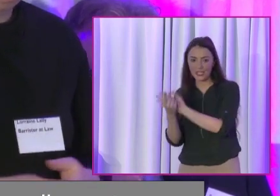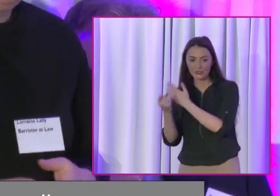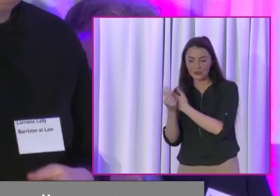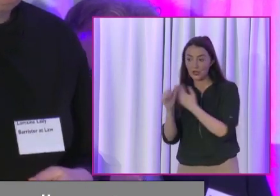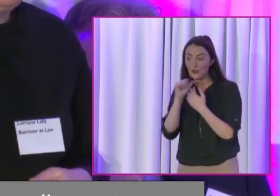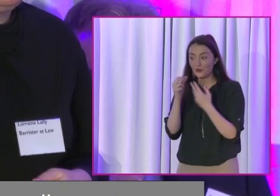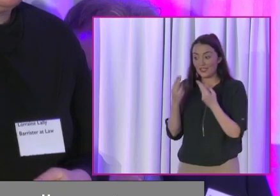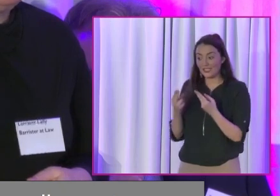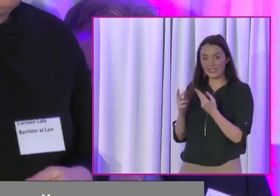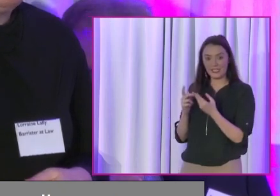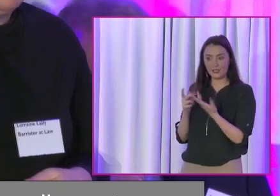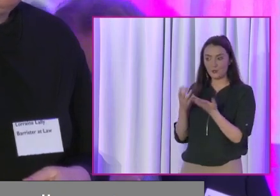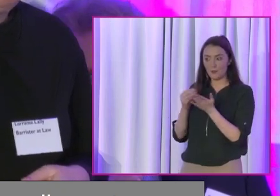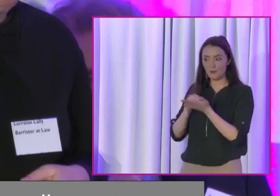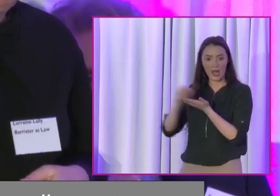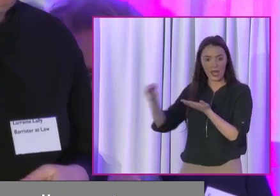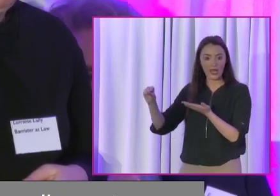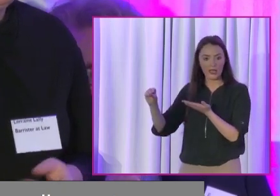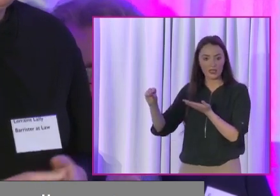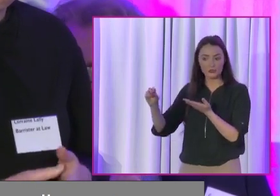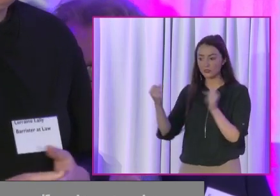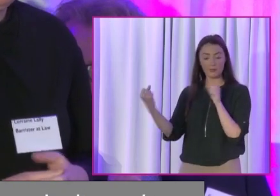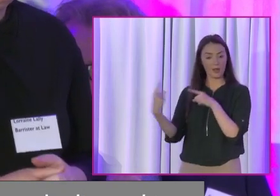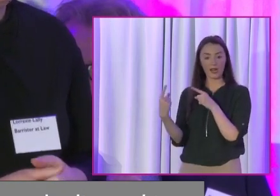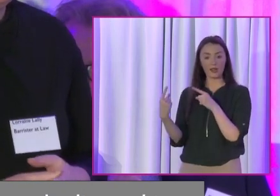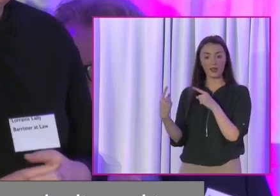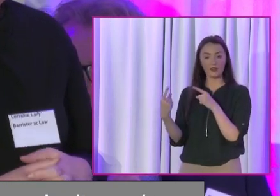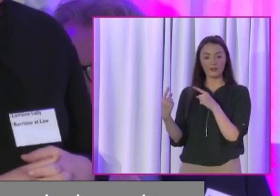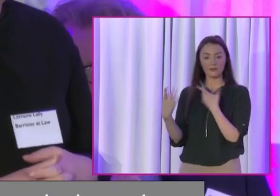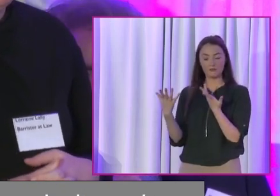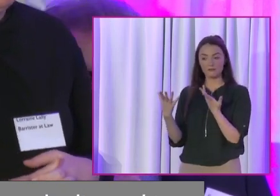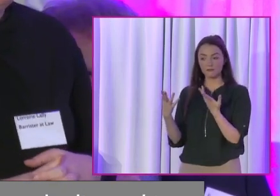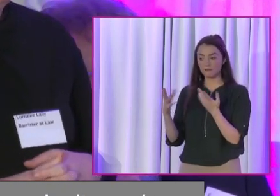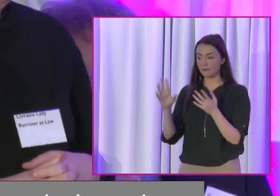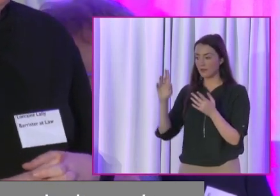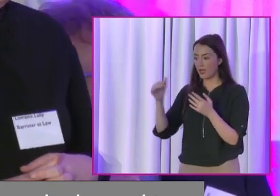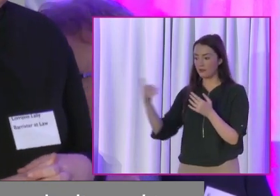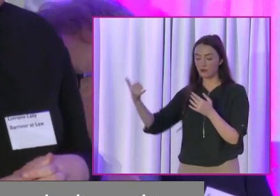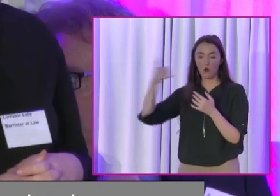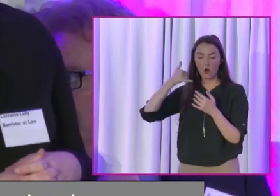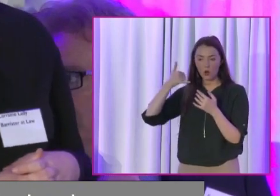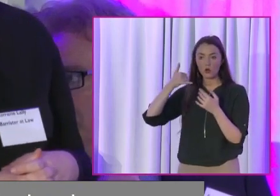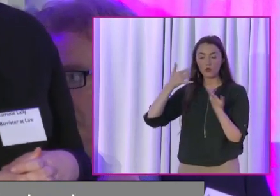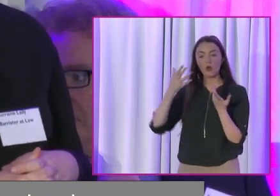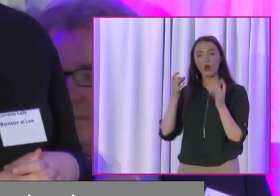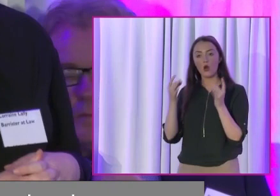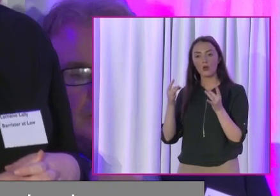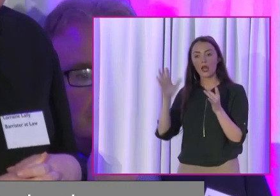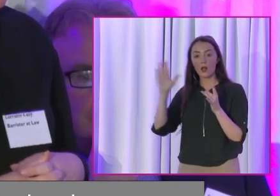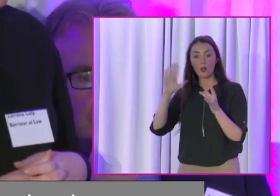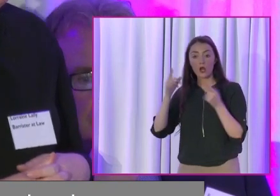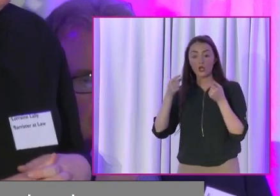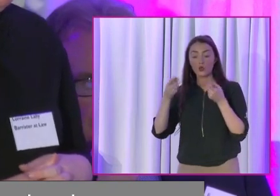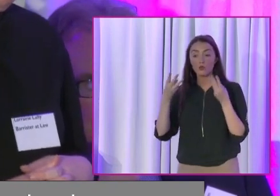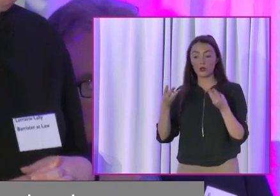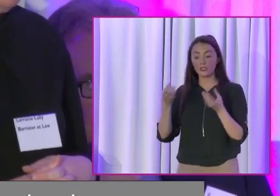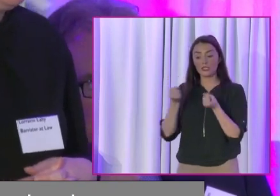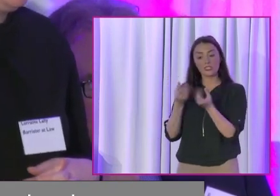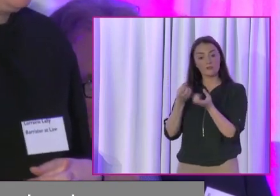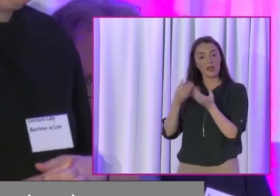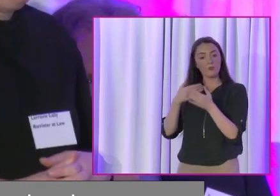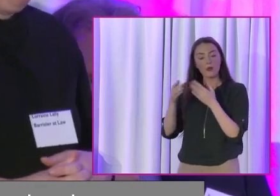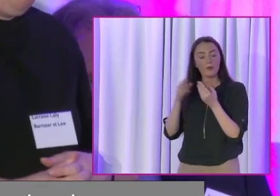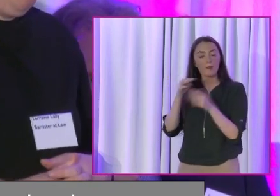don't need to pay them. You just need to send them an email. And the lovely parliamentary assistant will ring you up and go, Lorraine, can you explain this to me now?